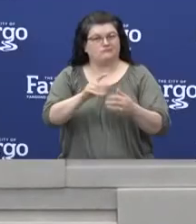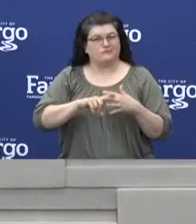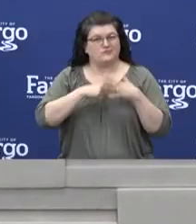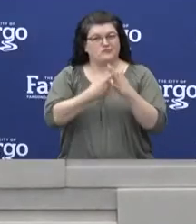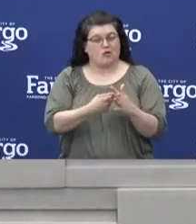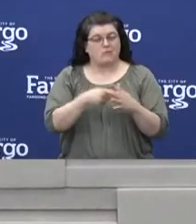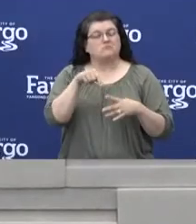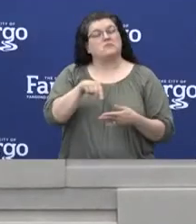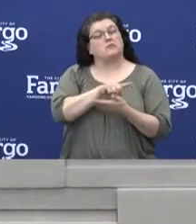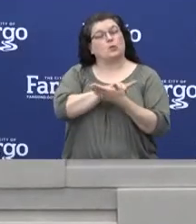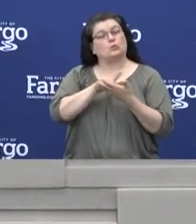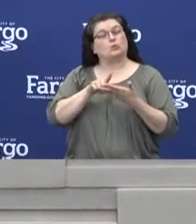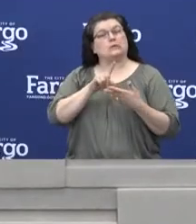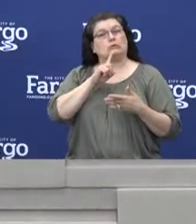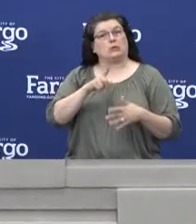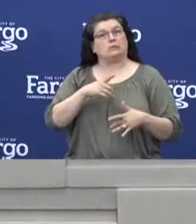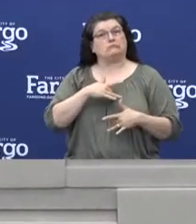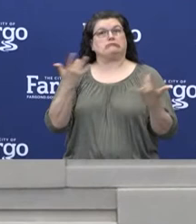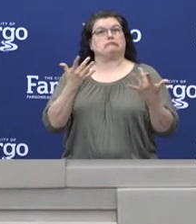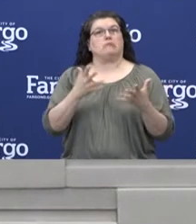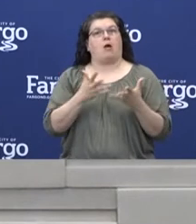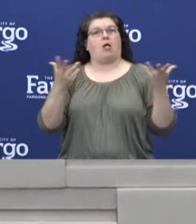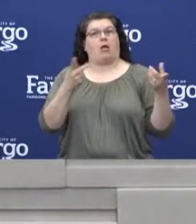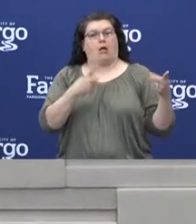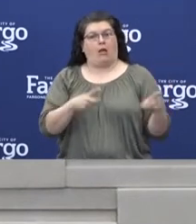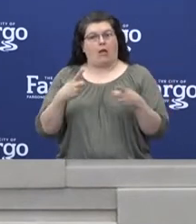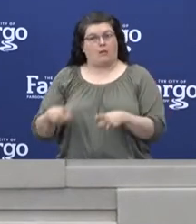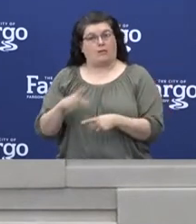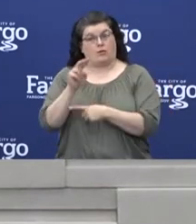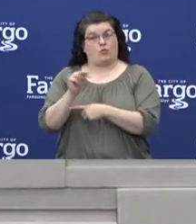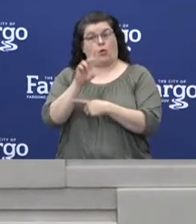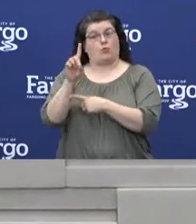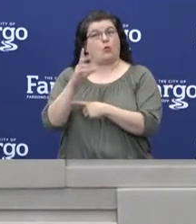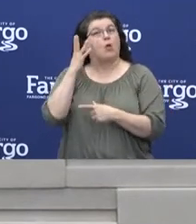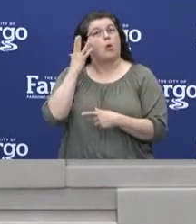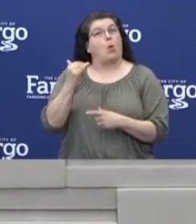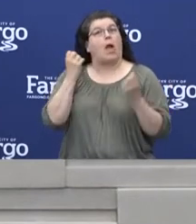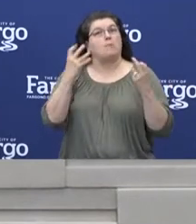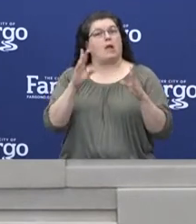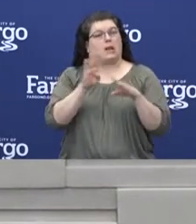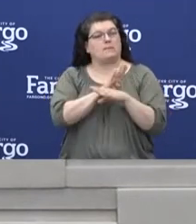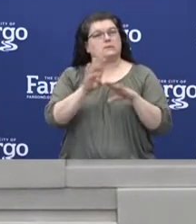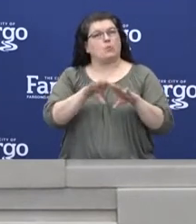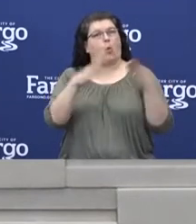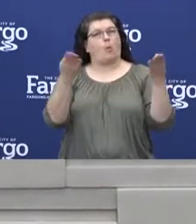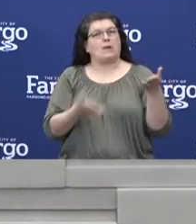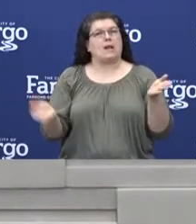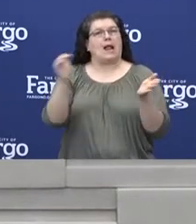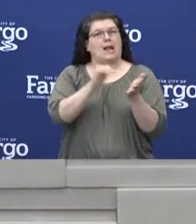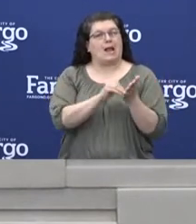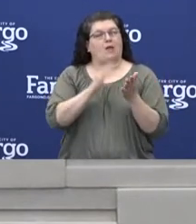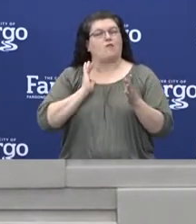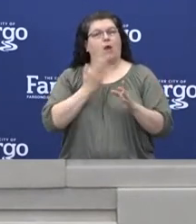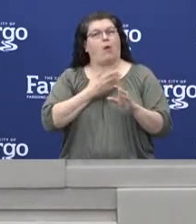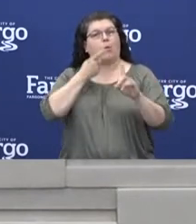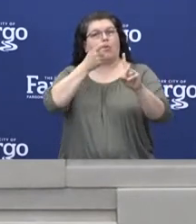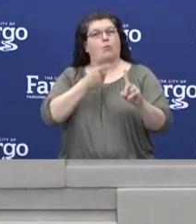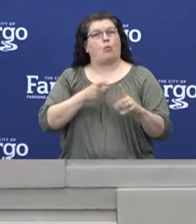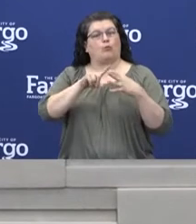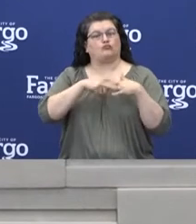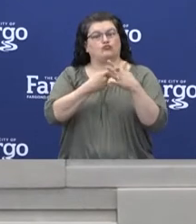eventful week in the North Dakota side in which we're reopening our businesses. Go and restart is what we're trying to do.